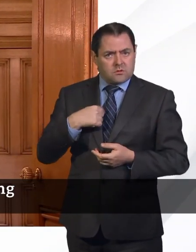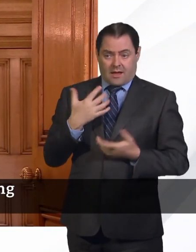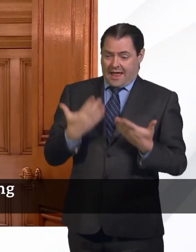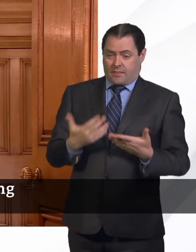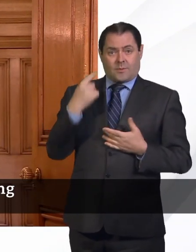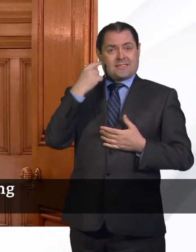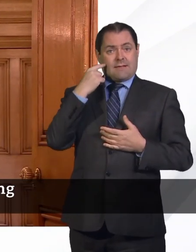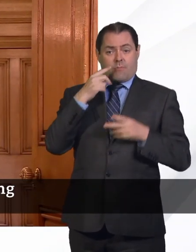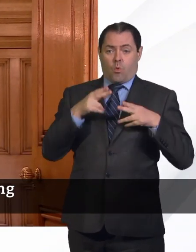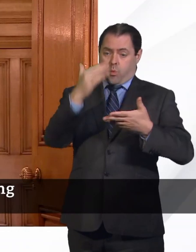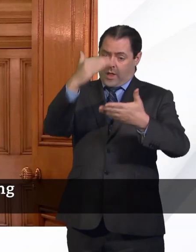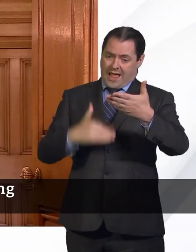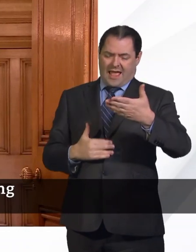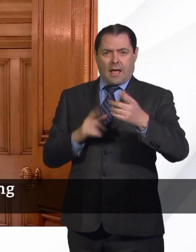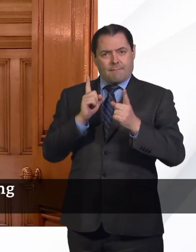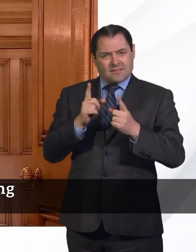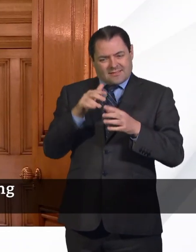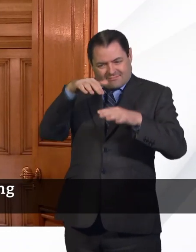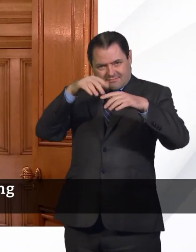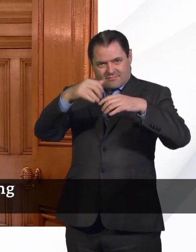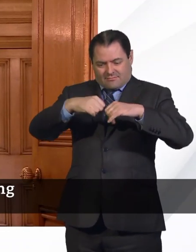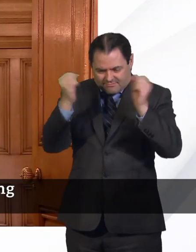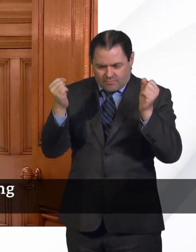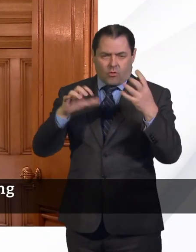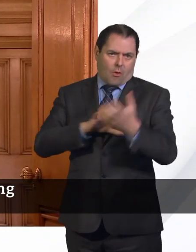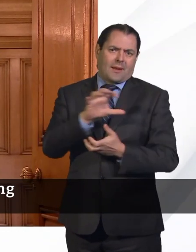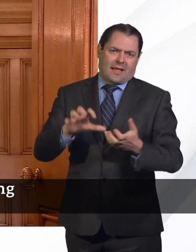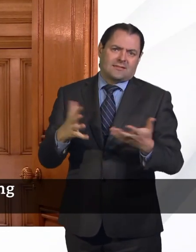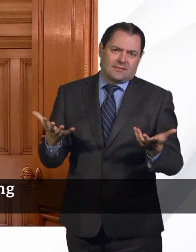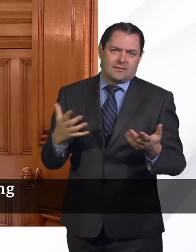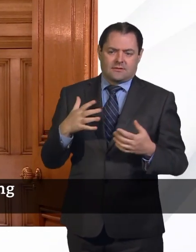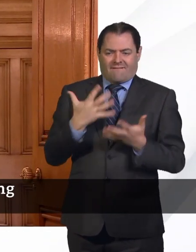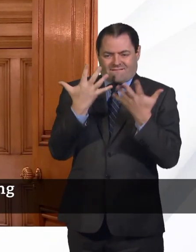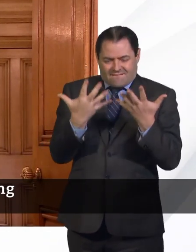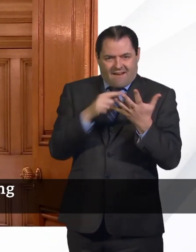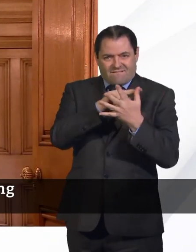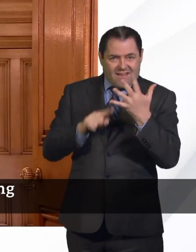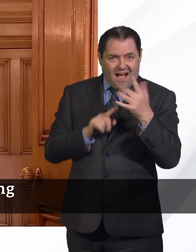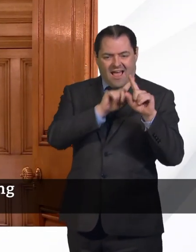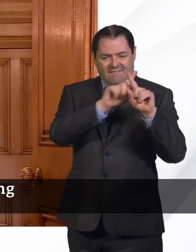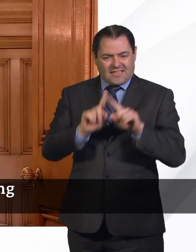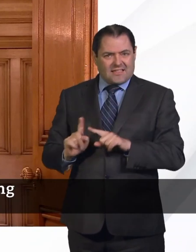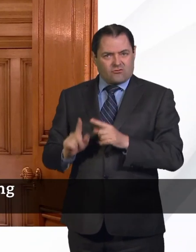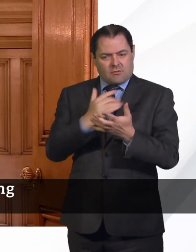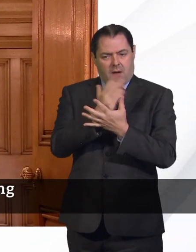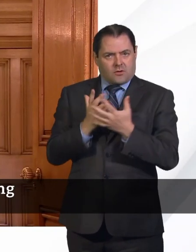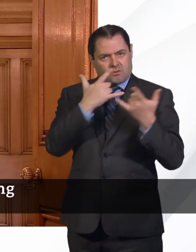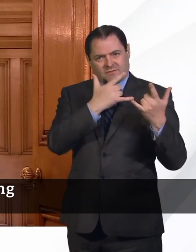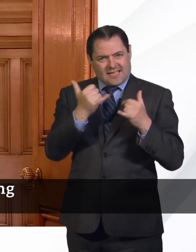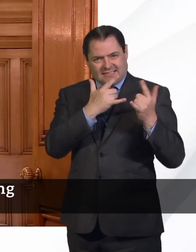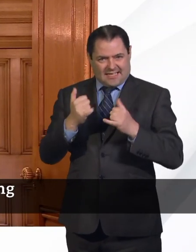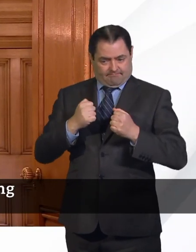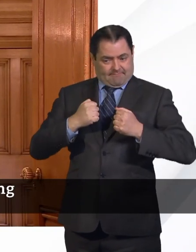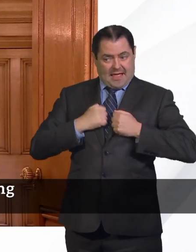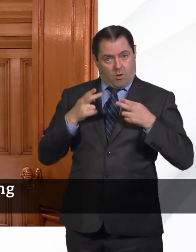way of presenting a very complex picture of the overall five different pillars of testing, and that's the approach that